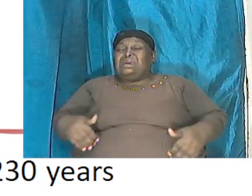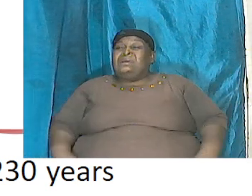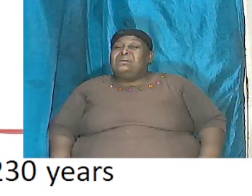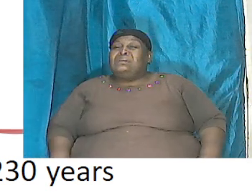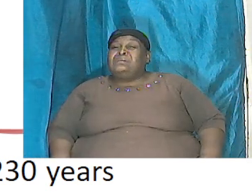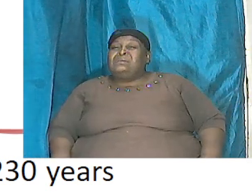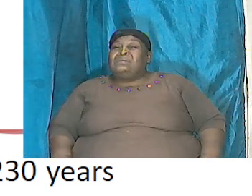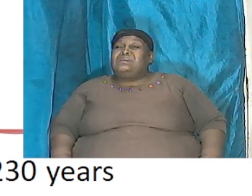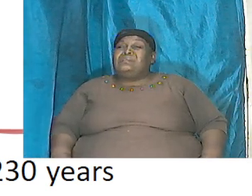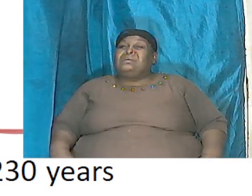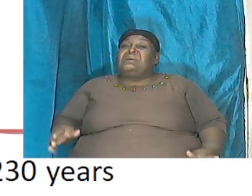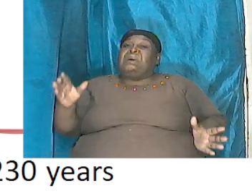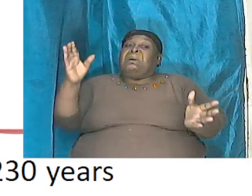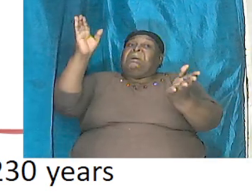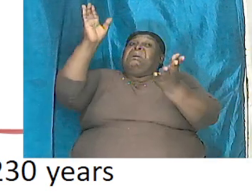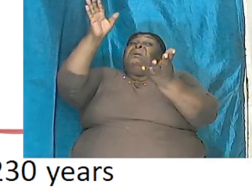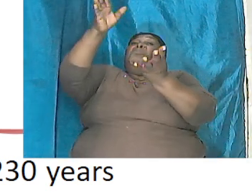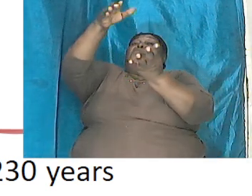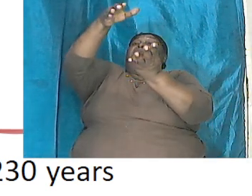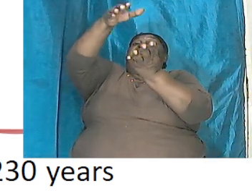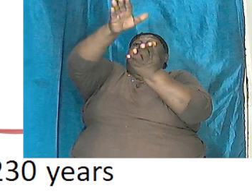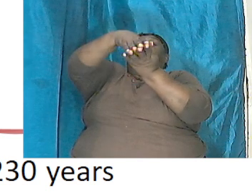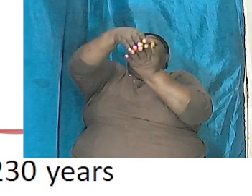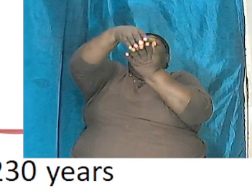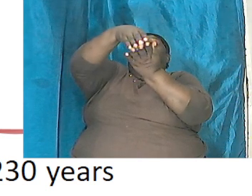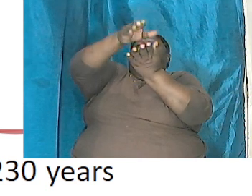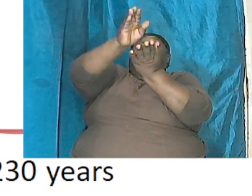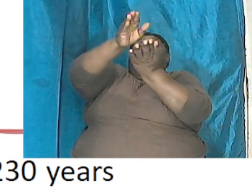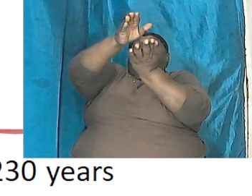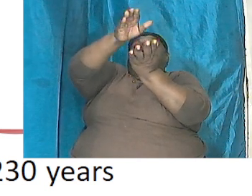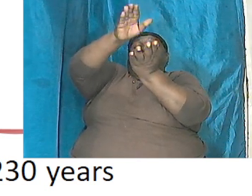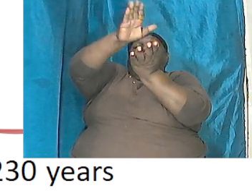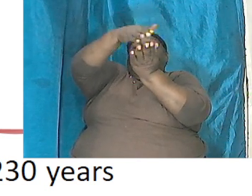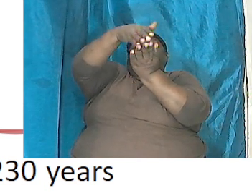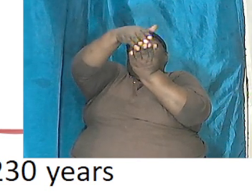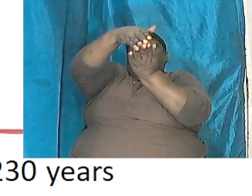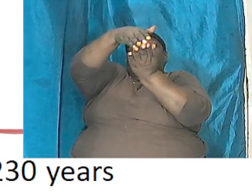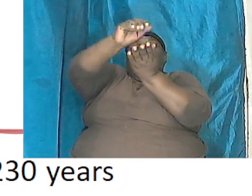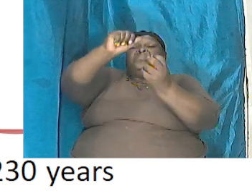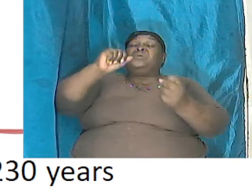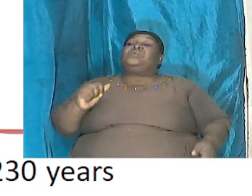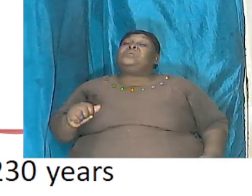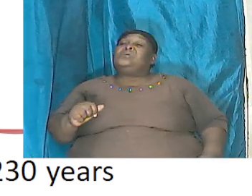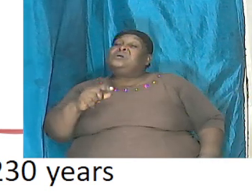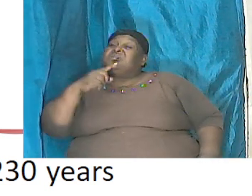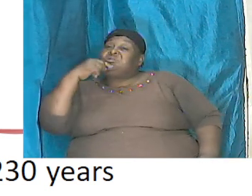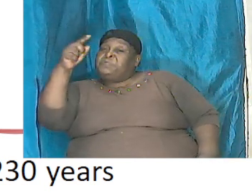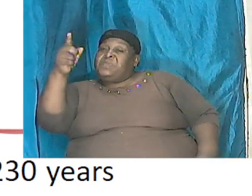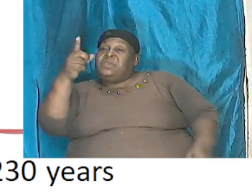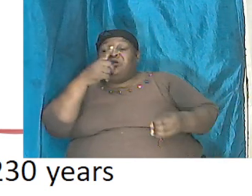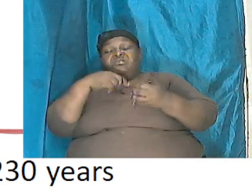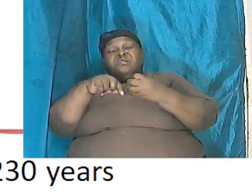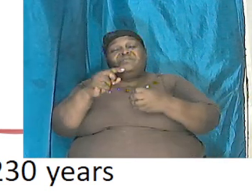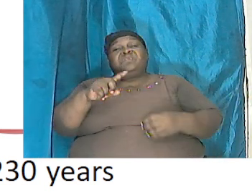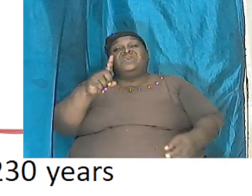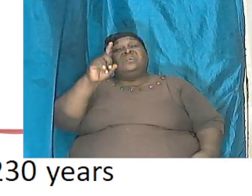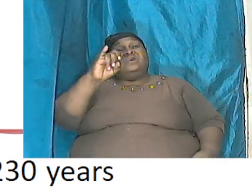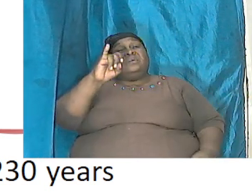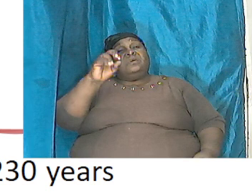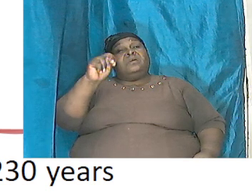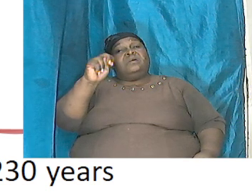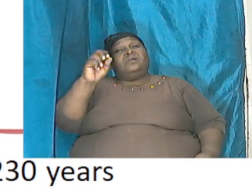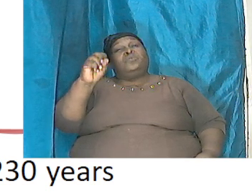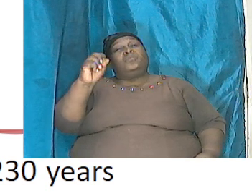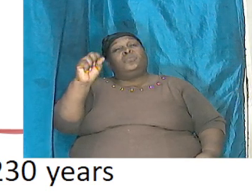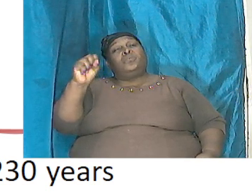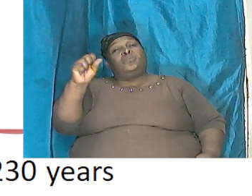mammoth animals that was referred to as dinosaur by others when